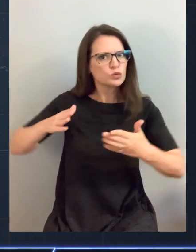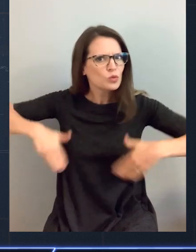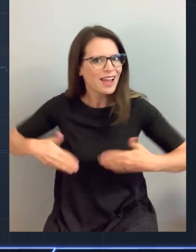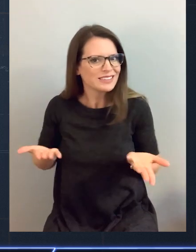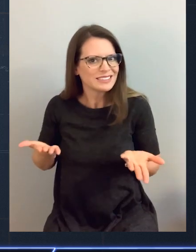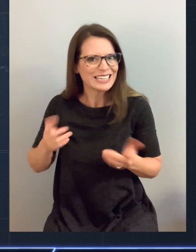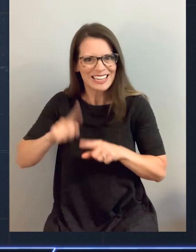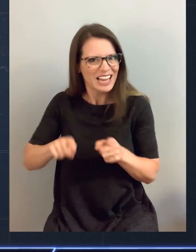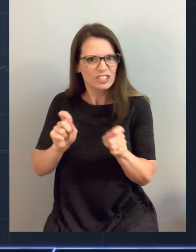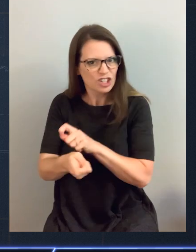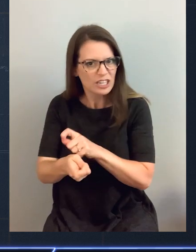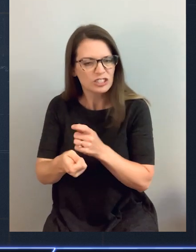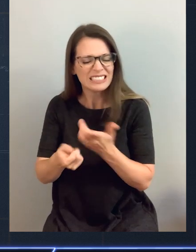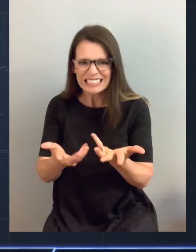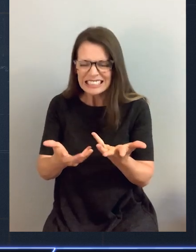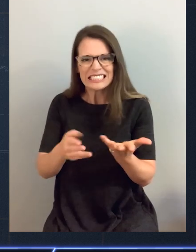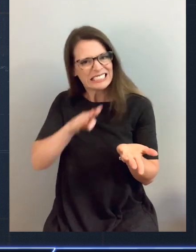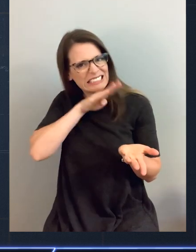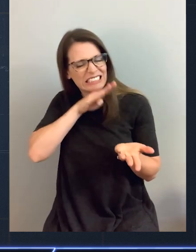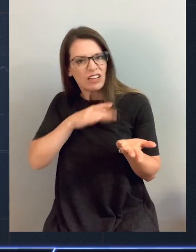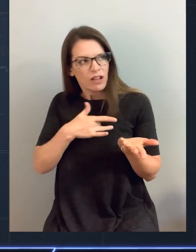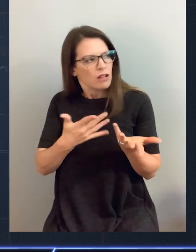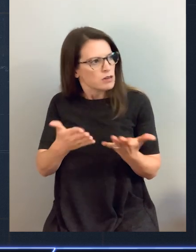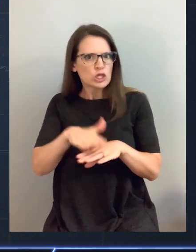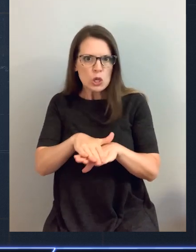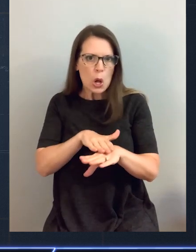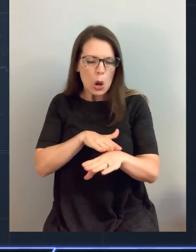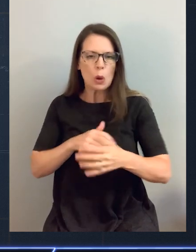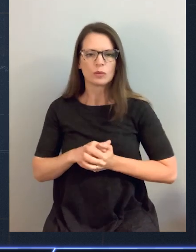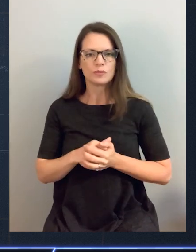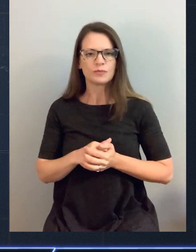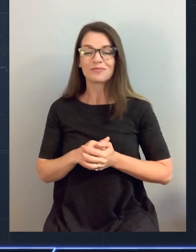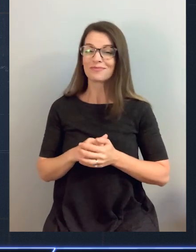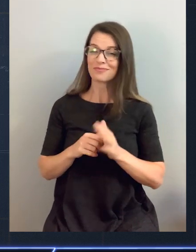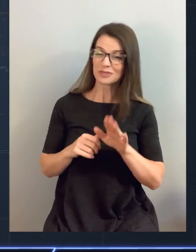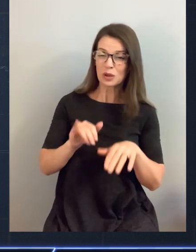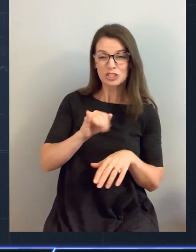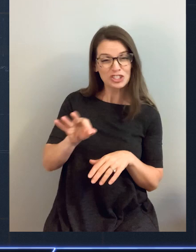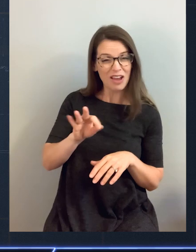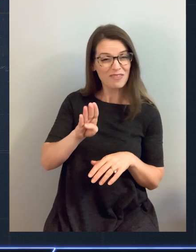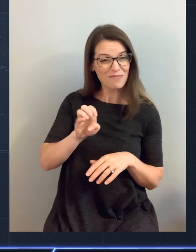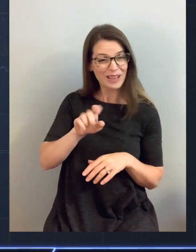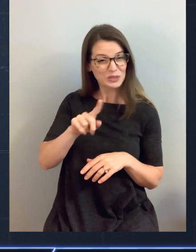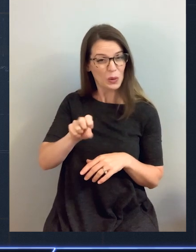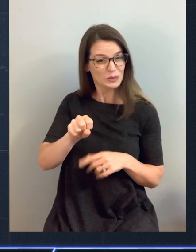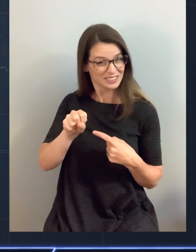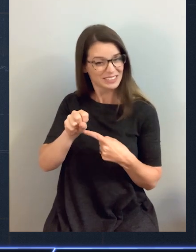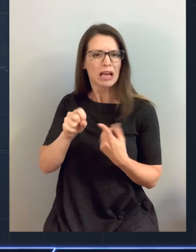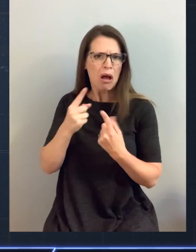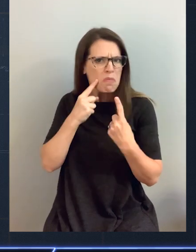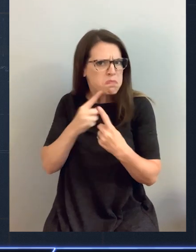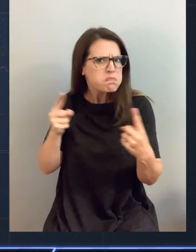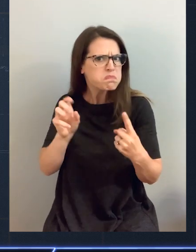Really slow and really frustrating. Now, let me tell you a little bit about Jeff Bezos. Jeff's a really well-known person and